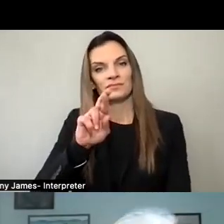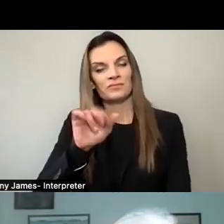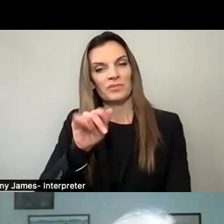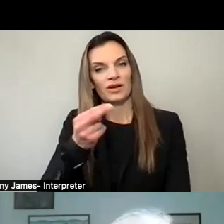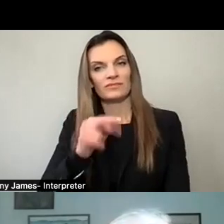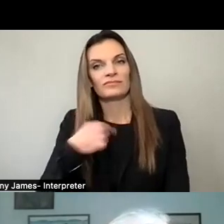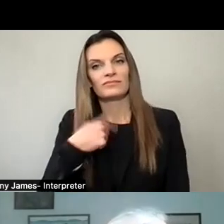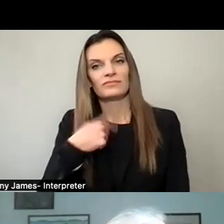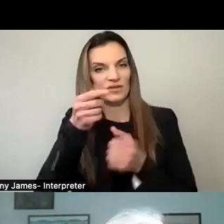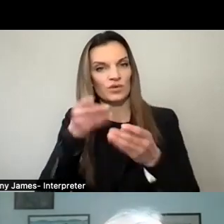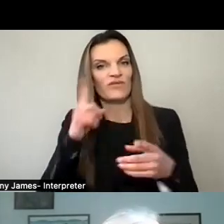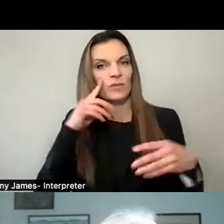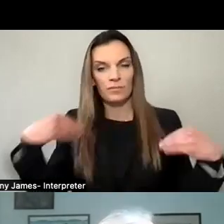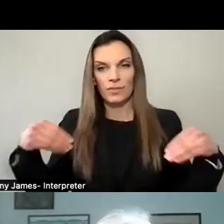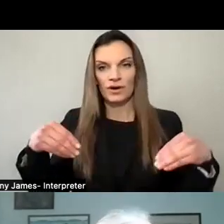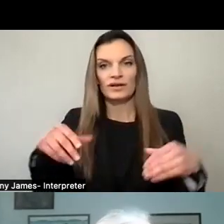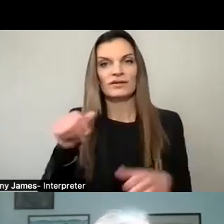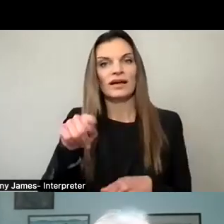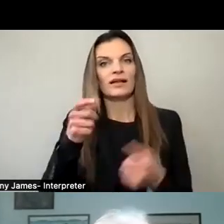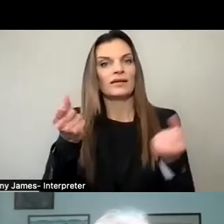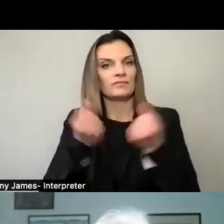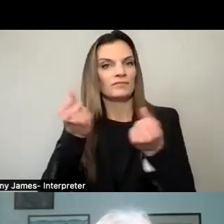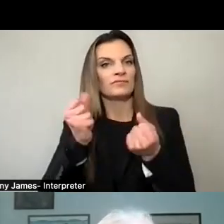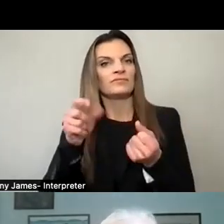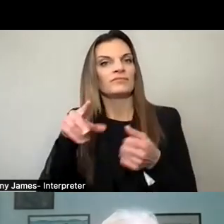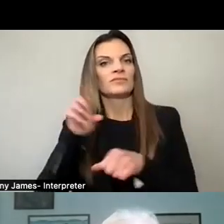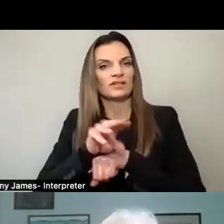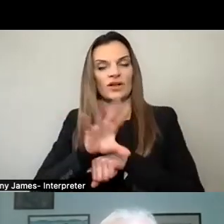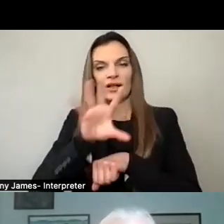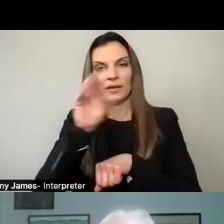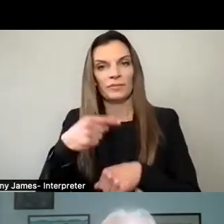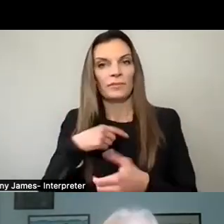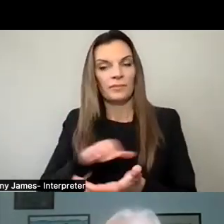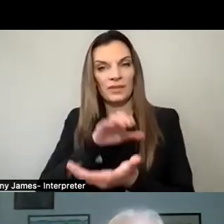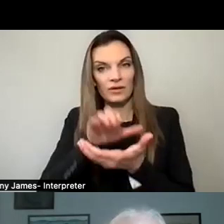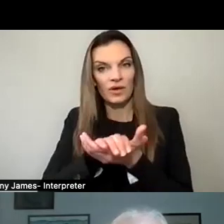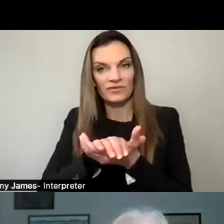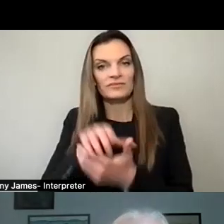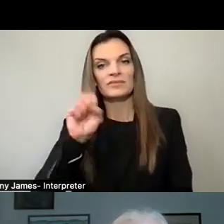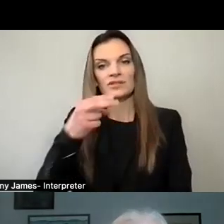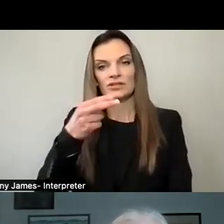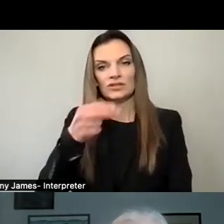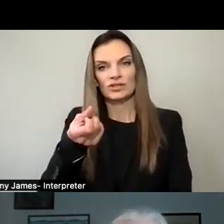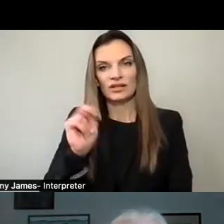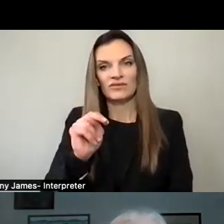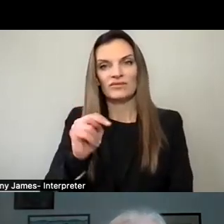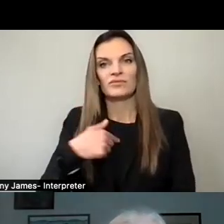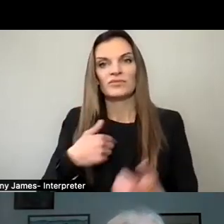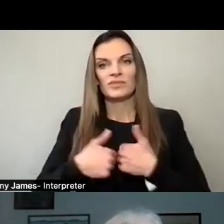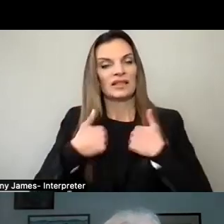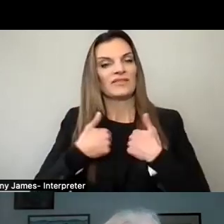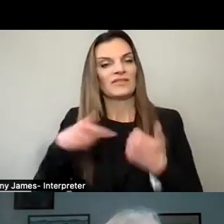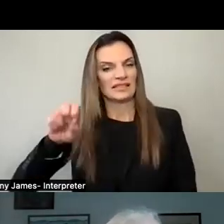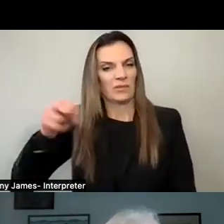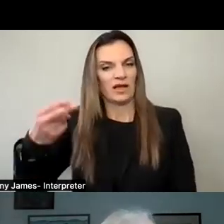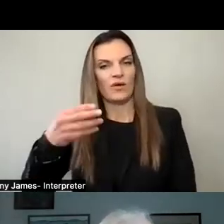the Executive Director of Marketing in an automotive consulting company. I'm married to my wonderful wife, Shanna. We've together lived in Sleepy Hollow